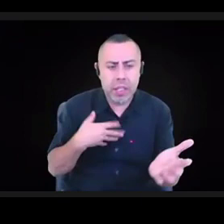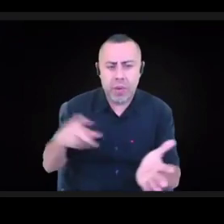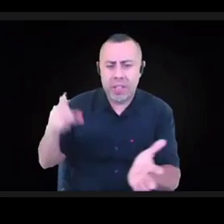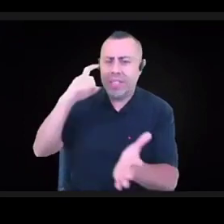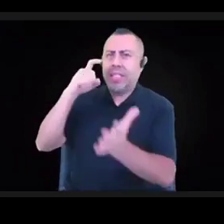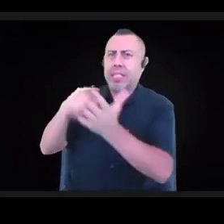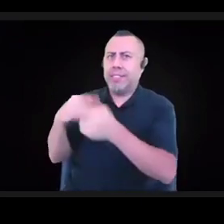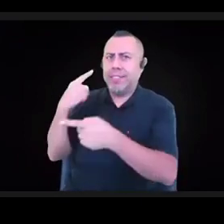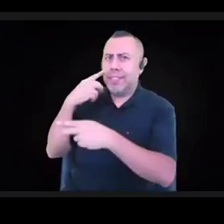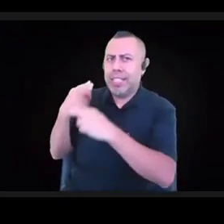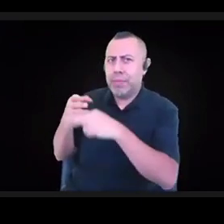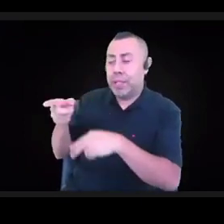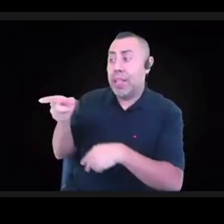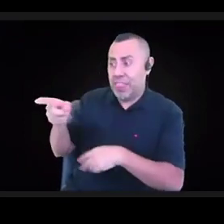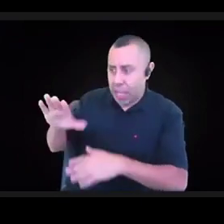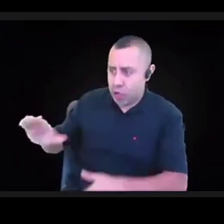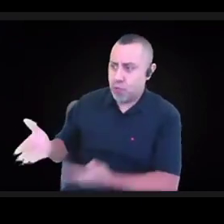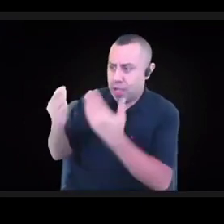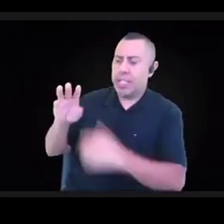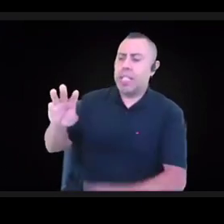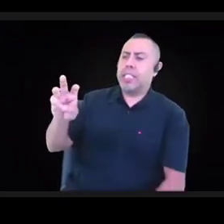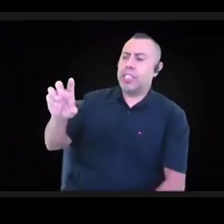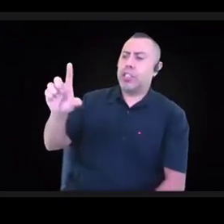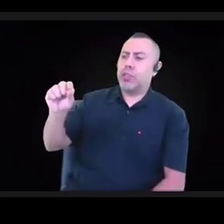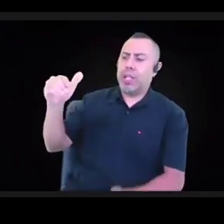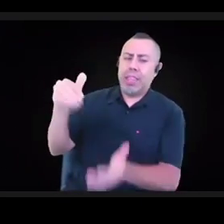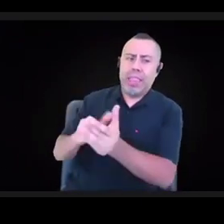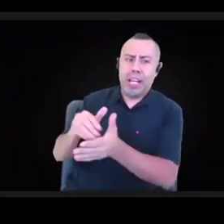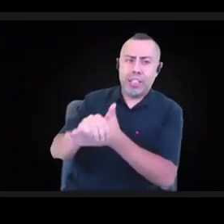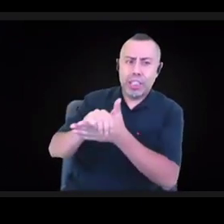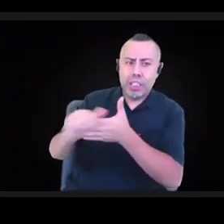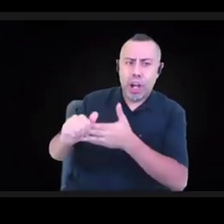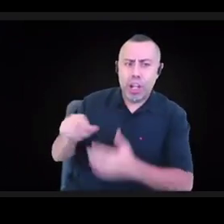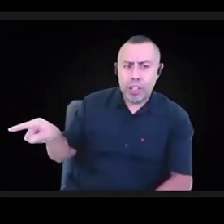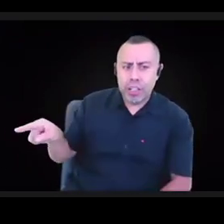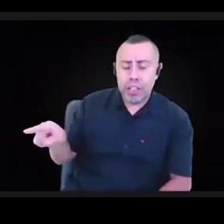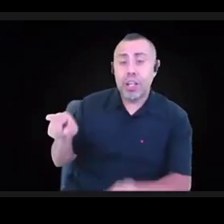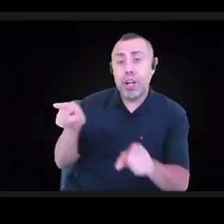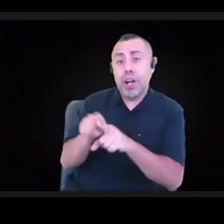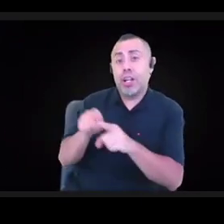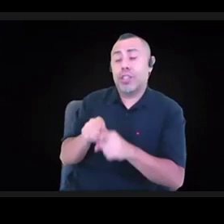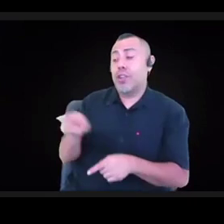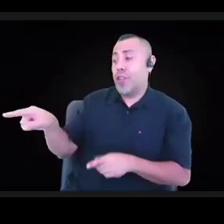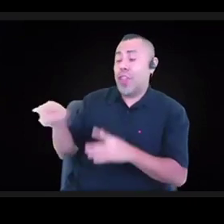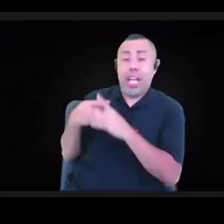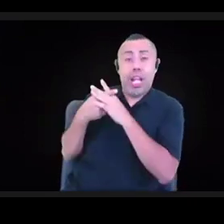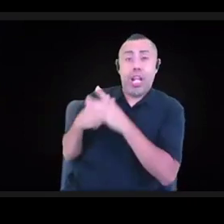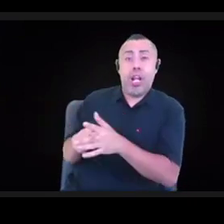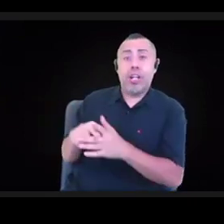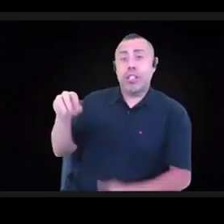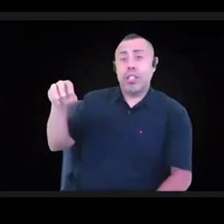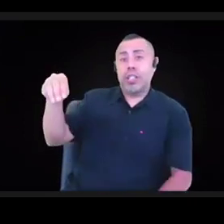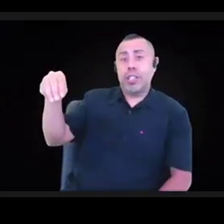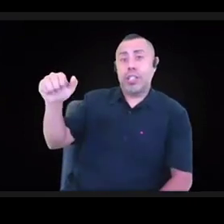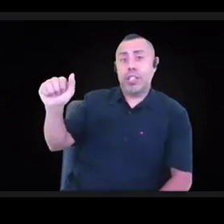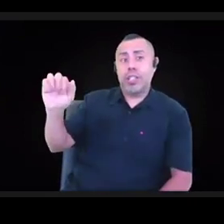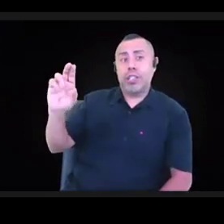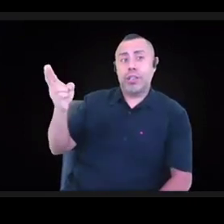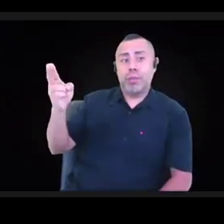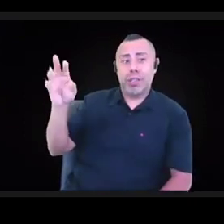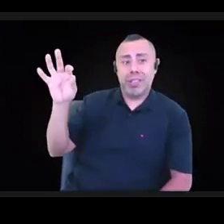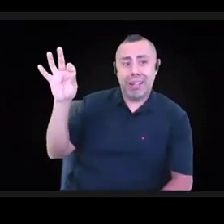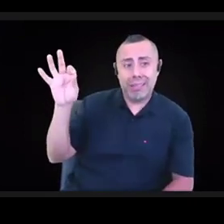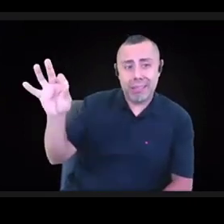is incredible, and also because it launched on March 9th. They did not wait for